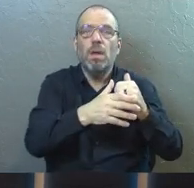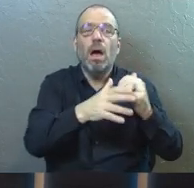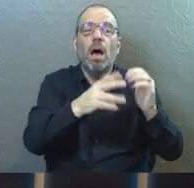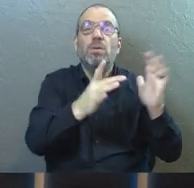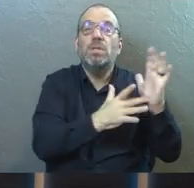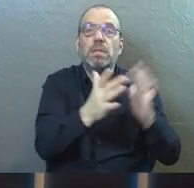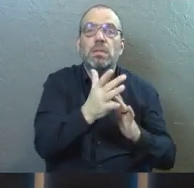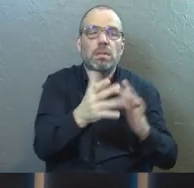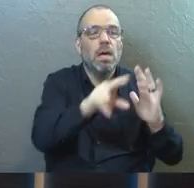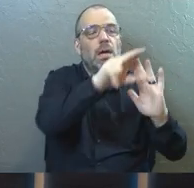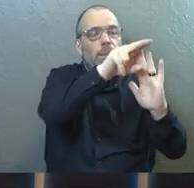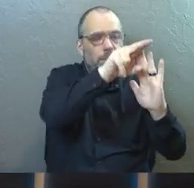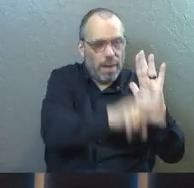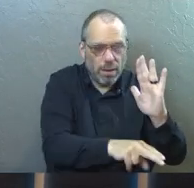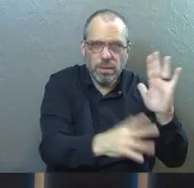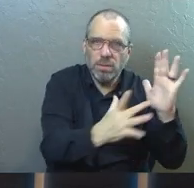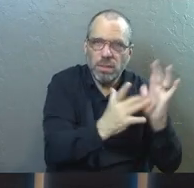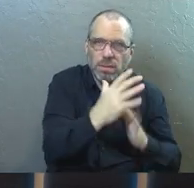the body of Jesus.